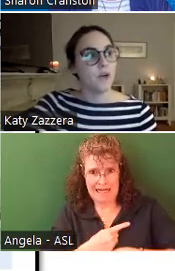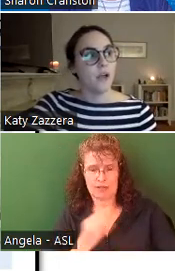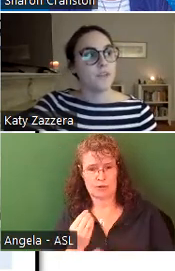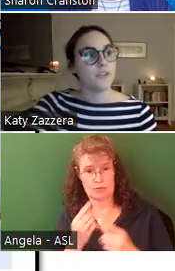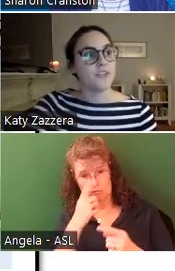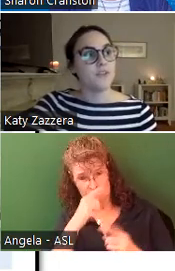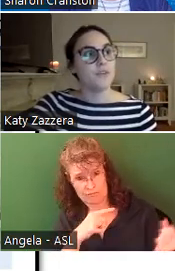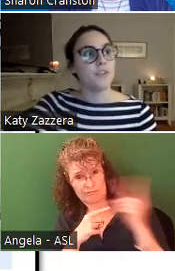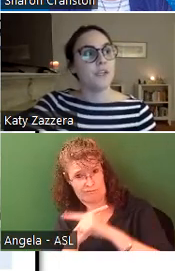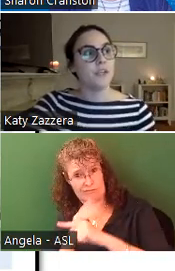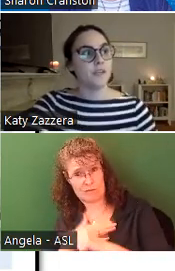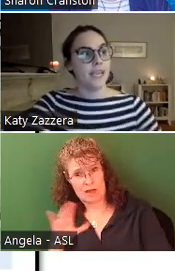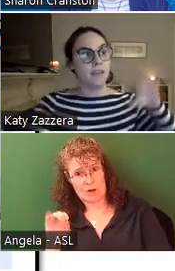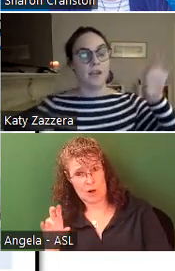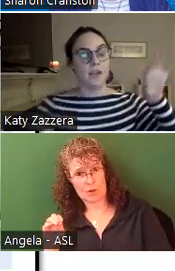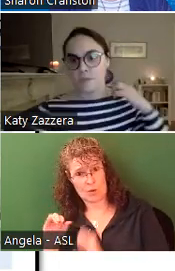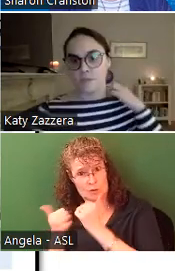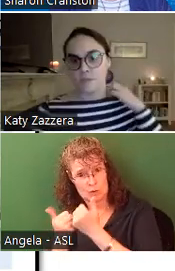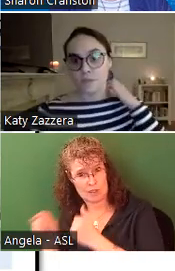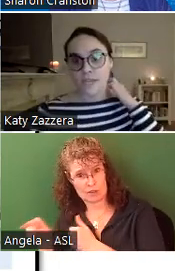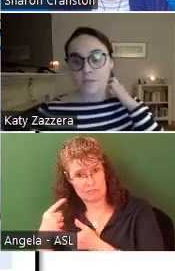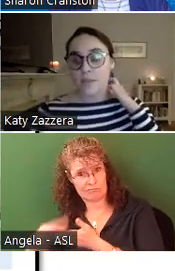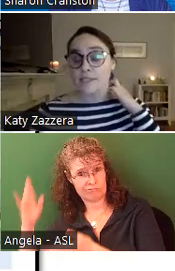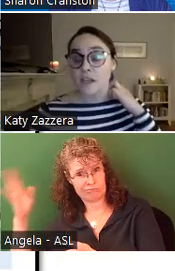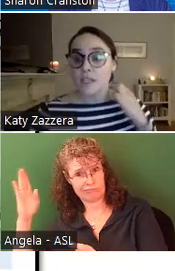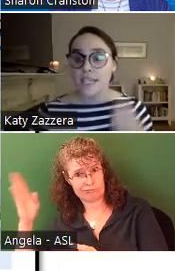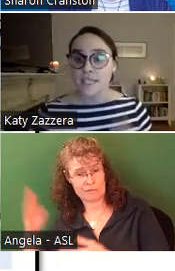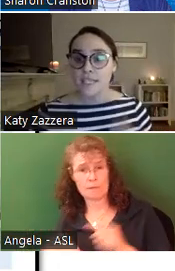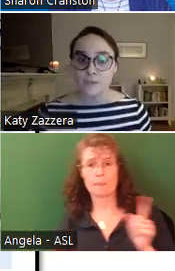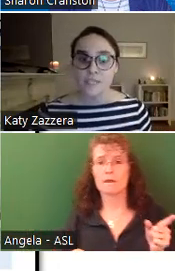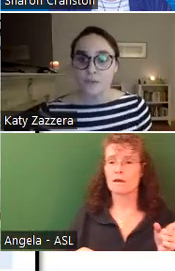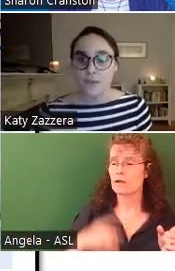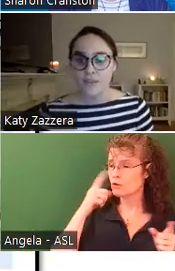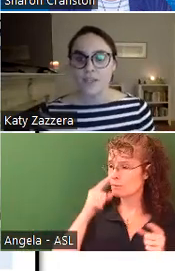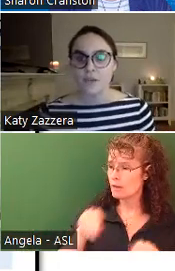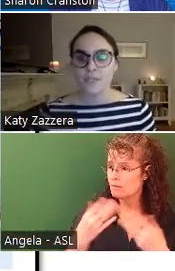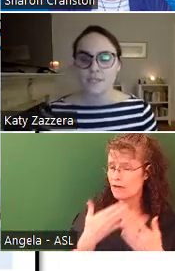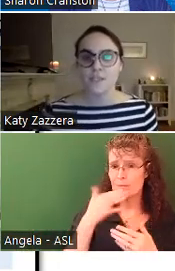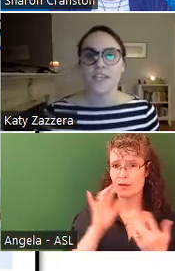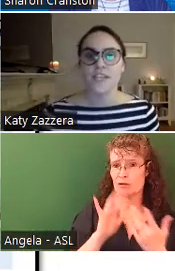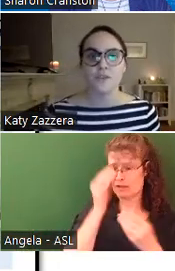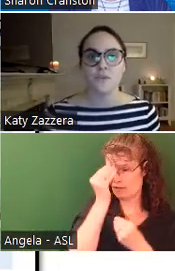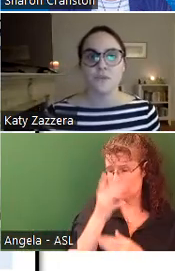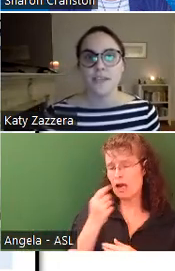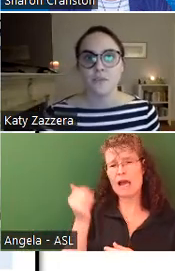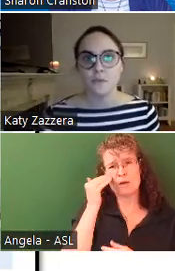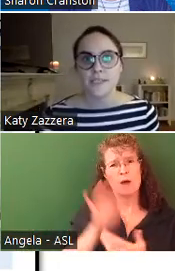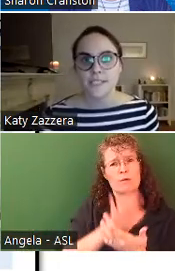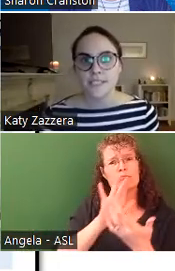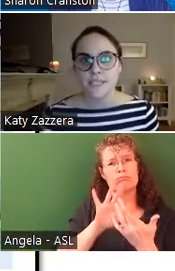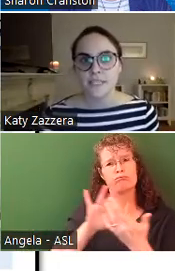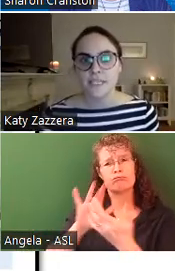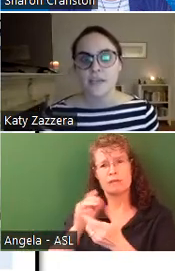So Patricia, if you could in the comments provide the best contact information you have. I know we did reach out to several